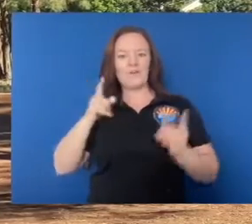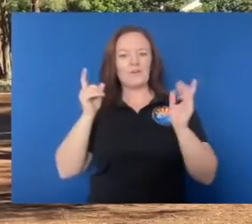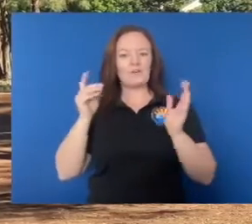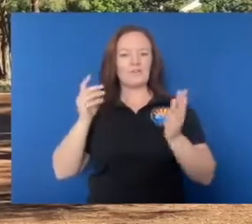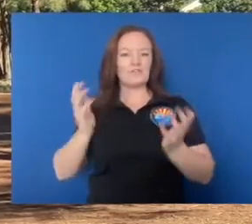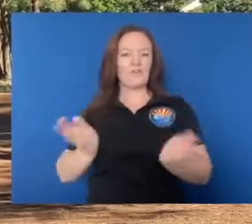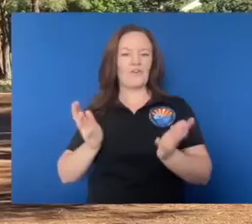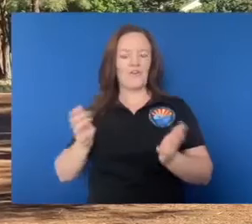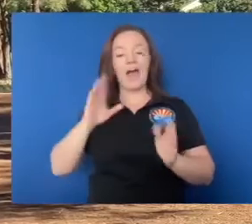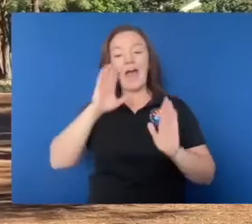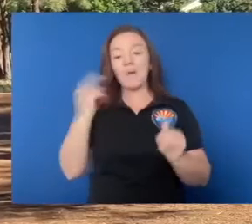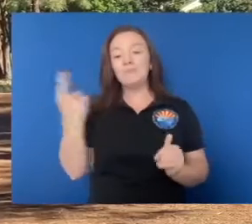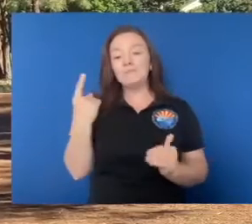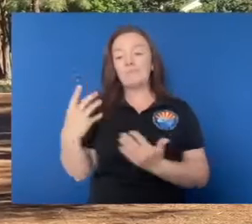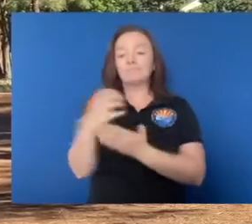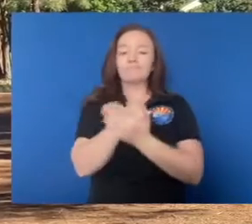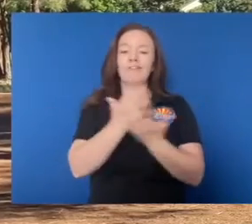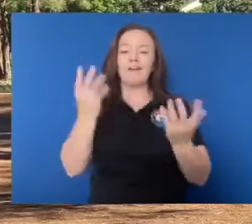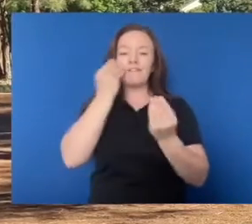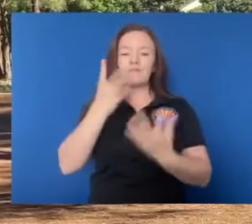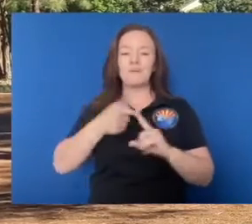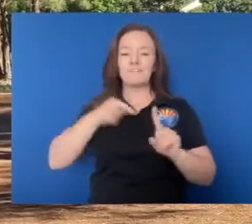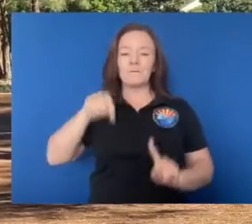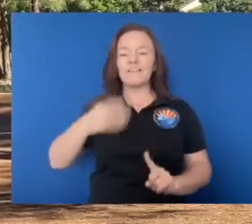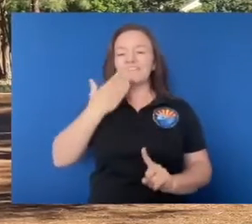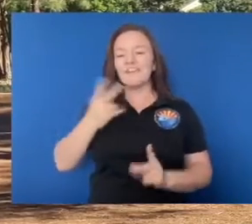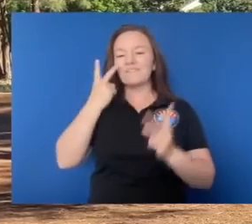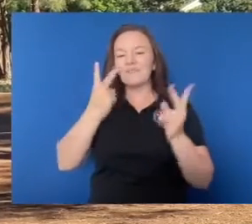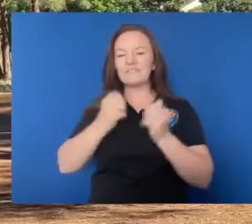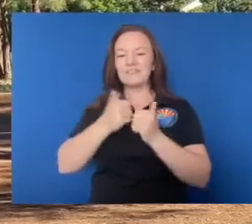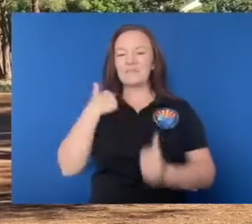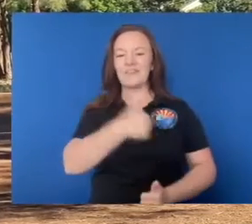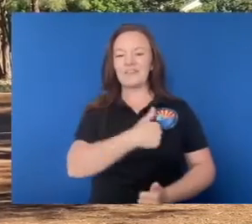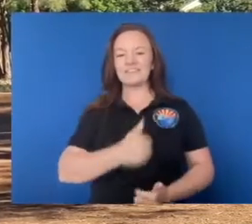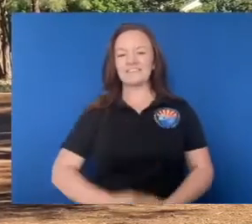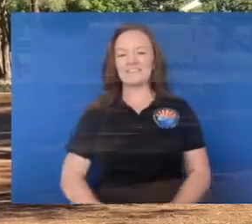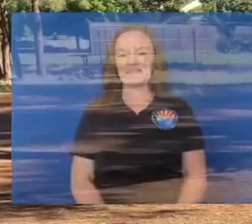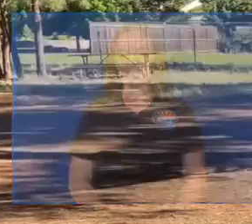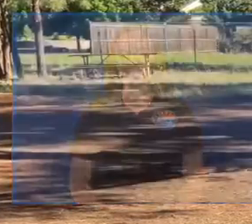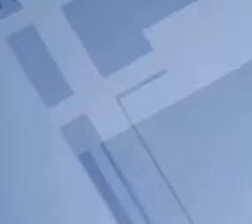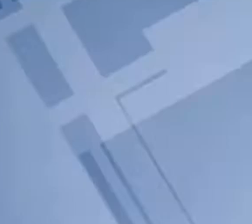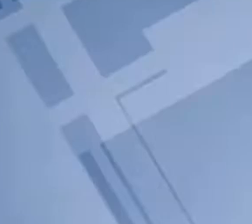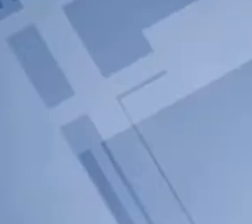great. I hope somebody gets a lot of information out of this. Thanks for visiting with us.